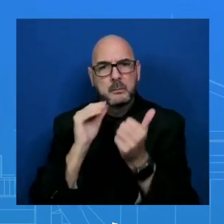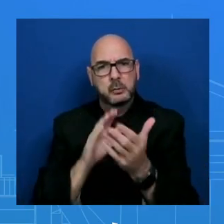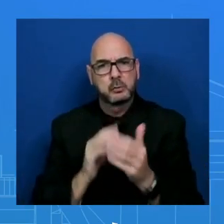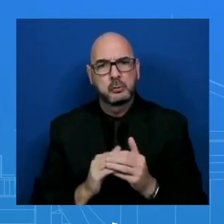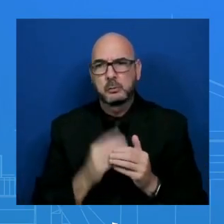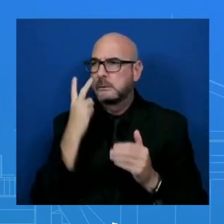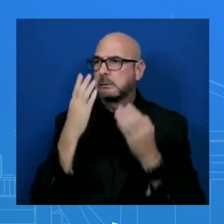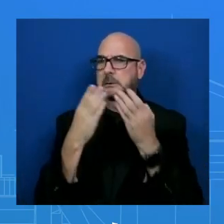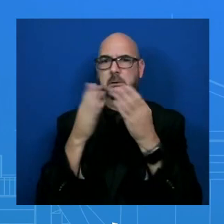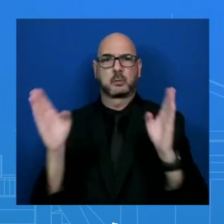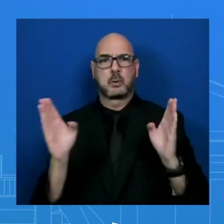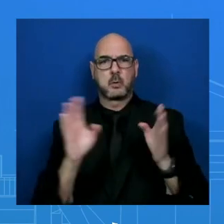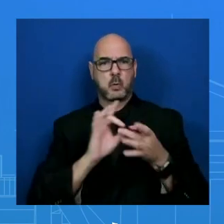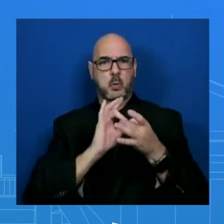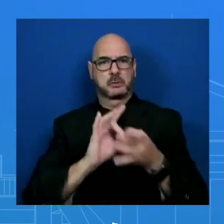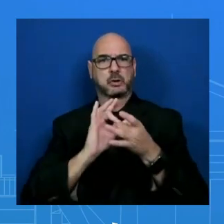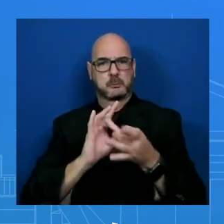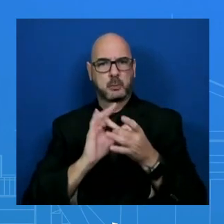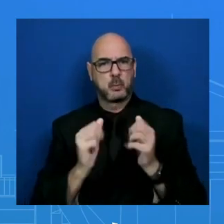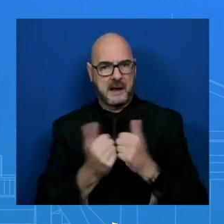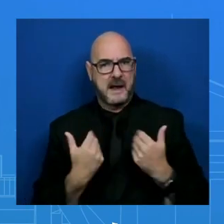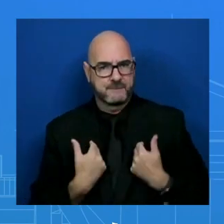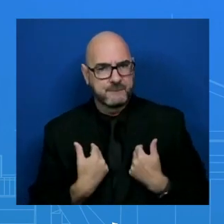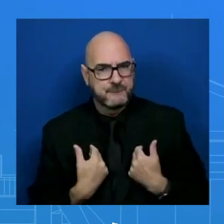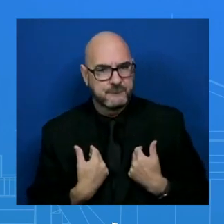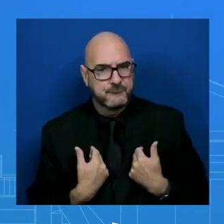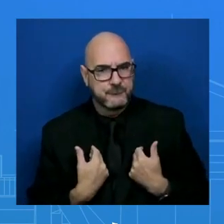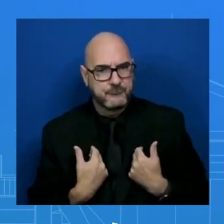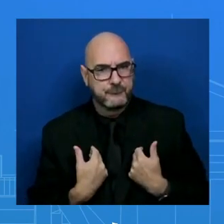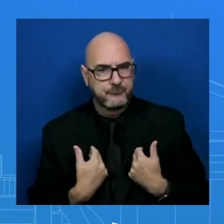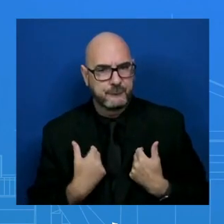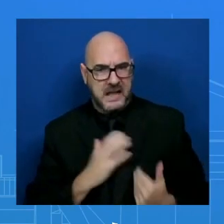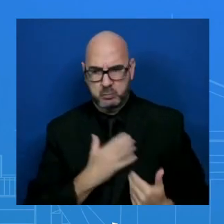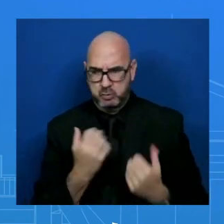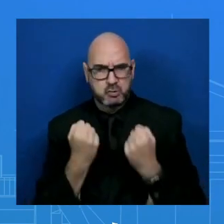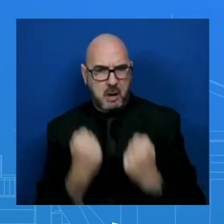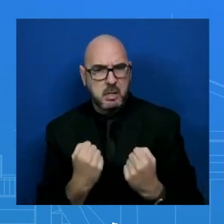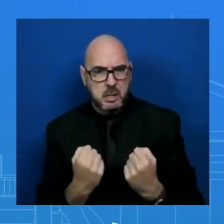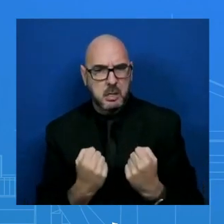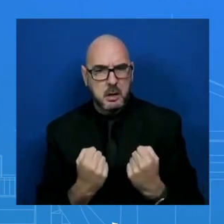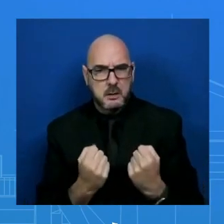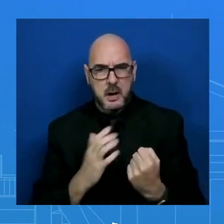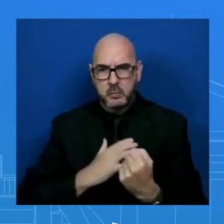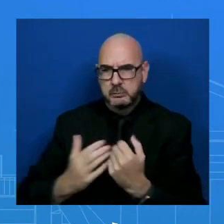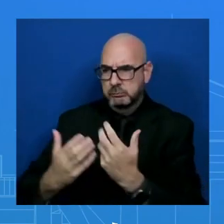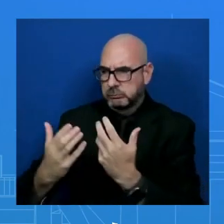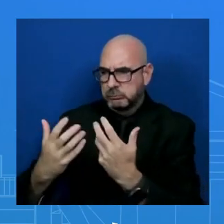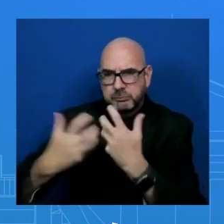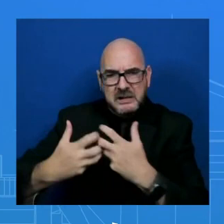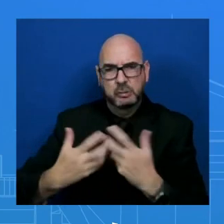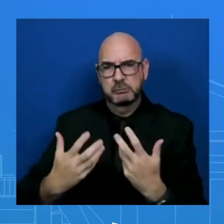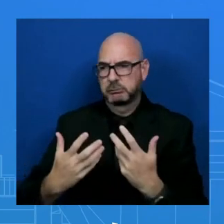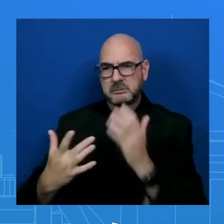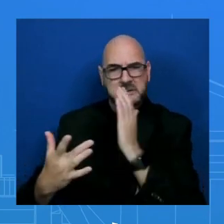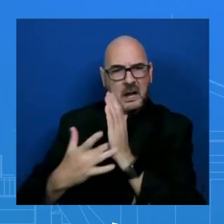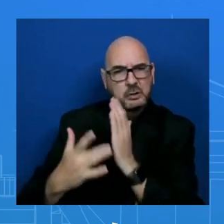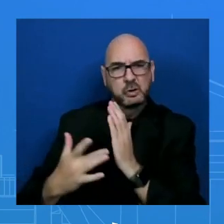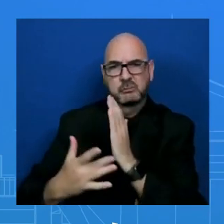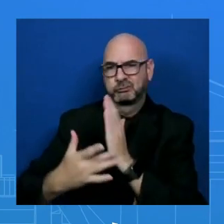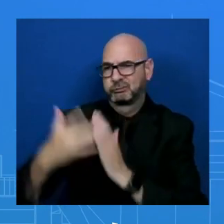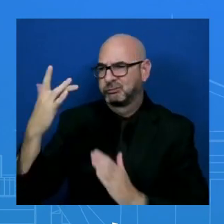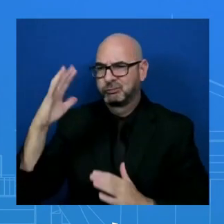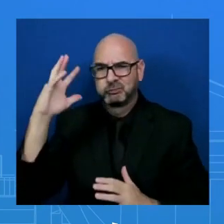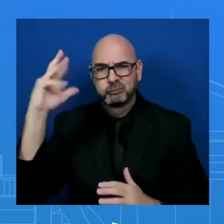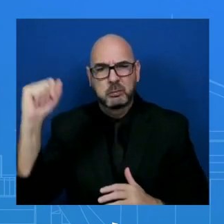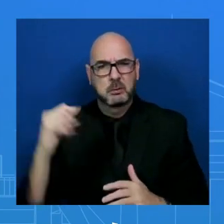underlying sources of national strength – our manufacturing, our infrastructure, our technology – all of this we believe we will leave better